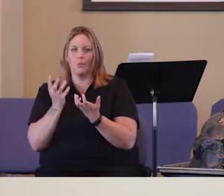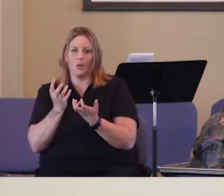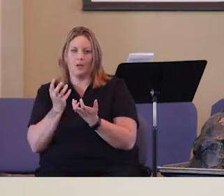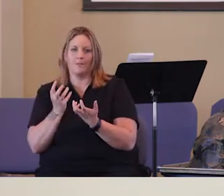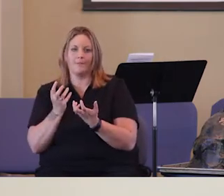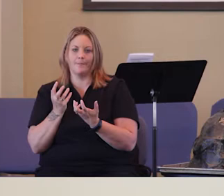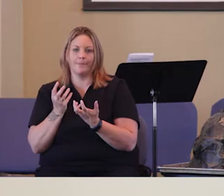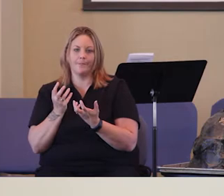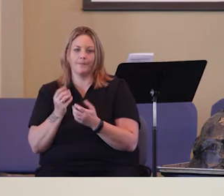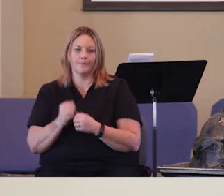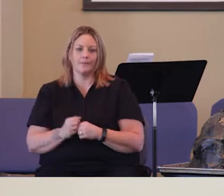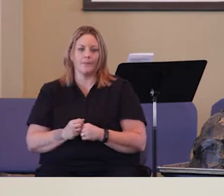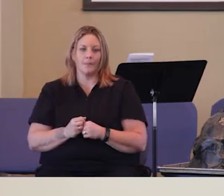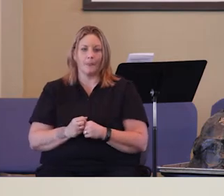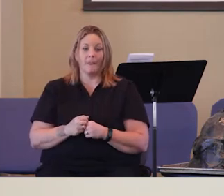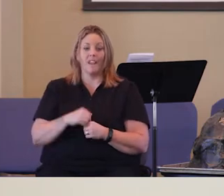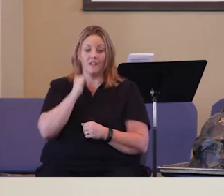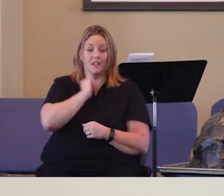was not what God wanted.